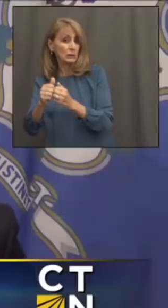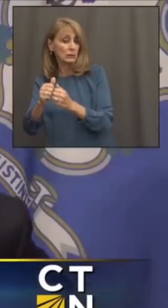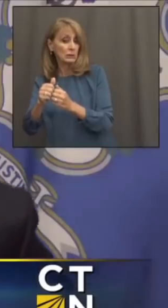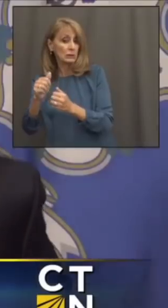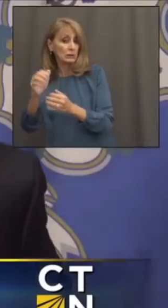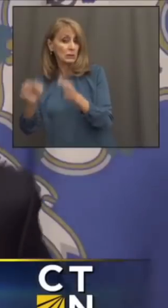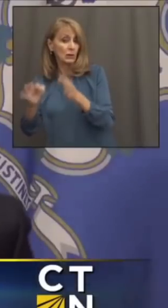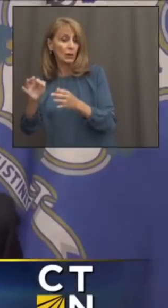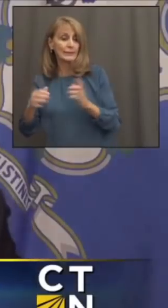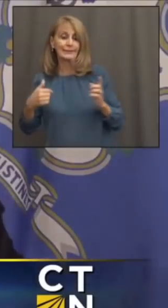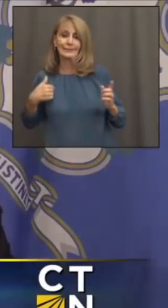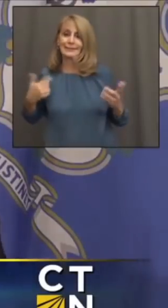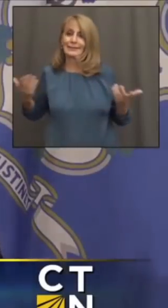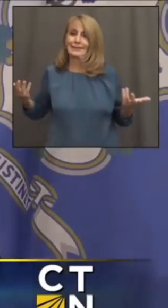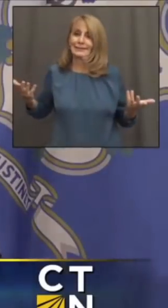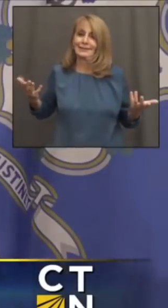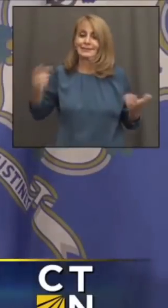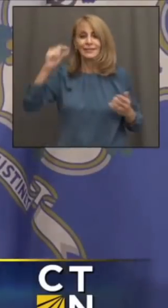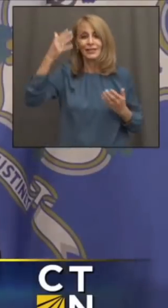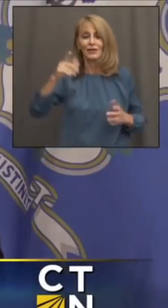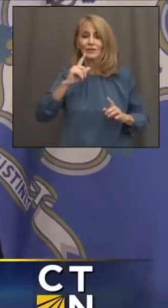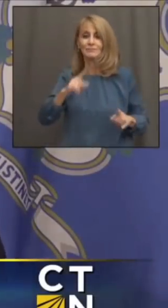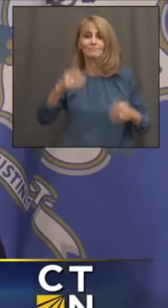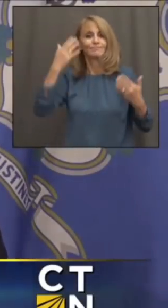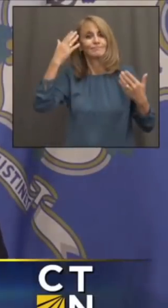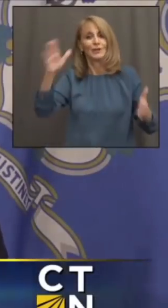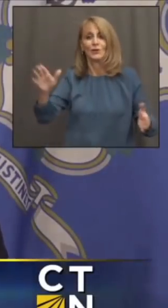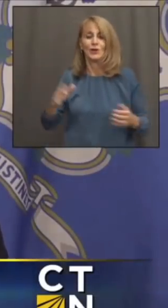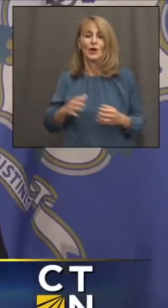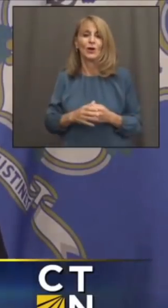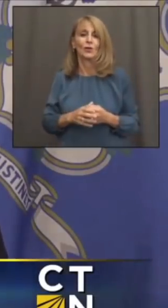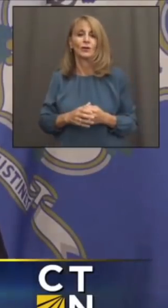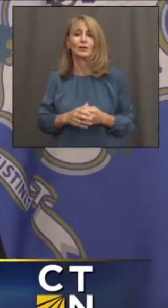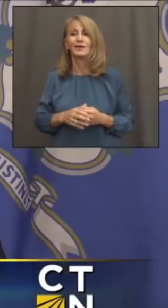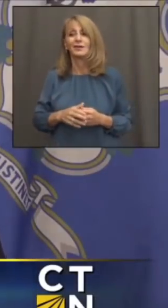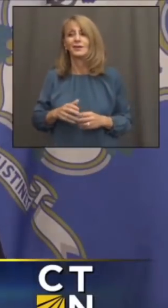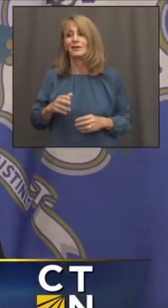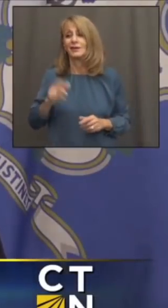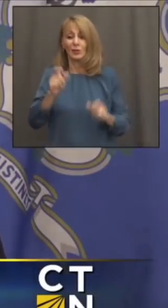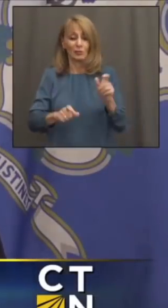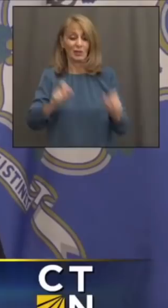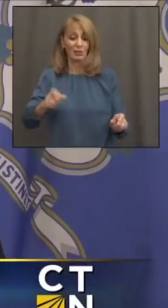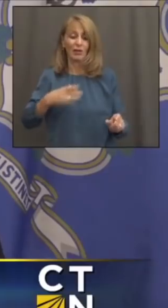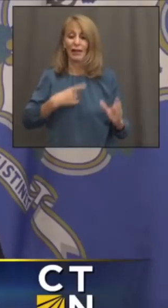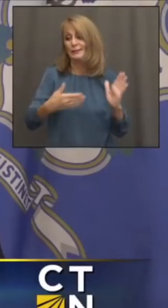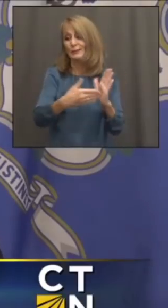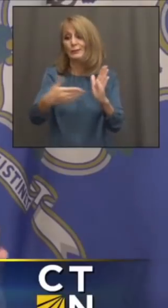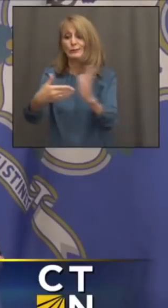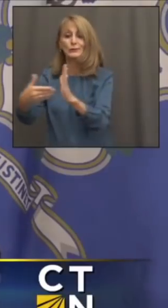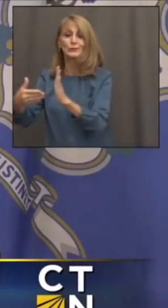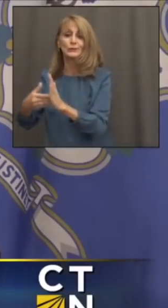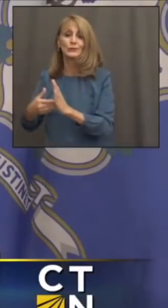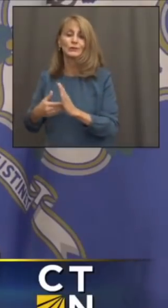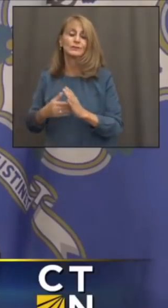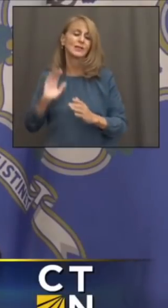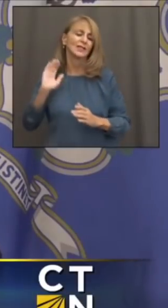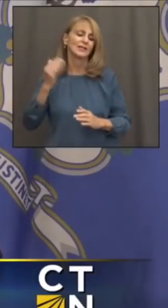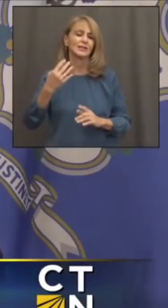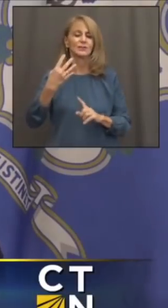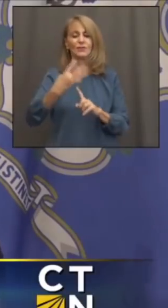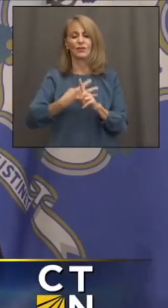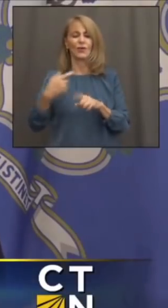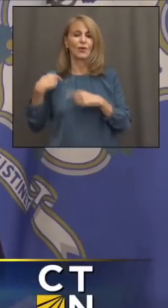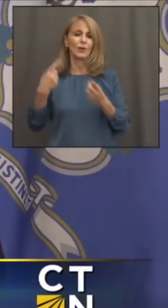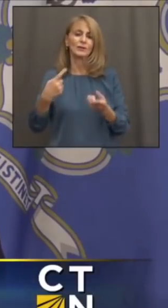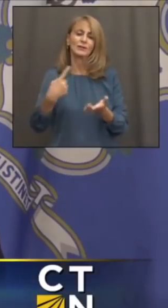Oh, boy. I don't know that. But everybody likes to sue. It just seems to me we've spent the last four months talking